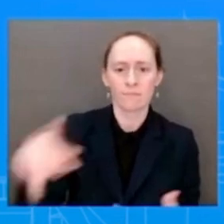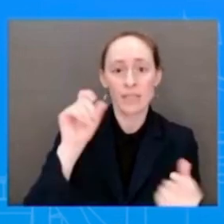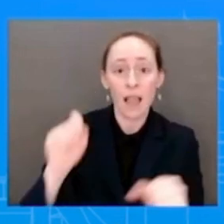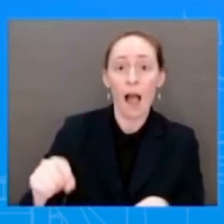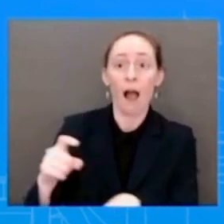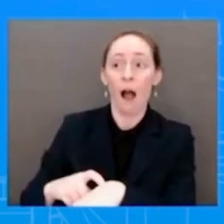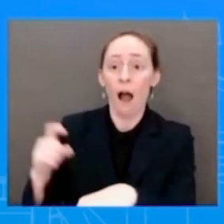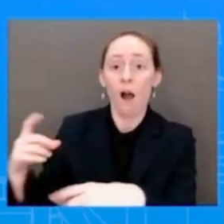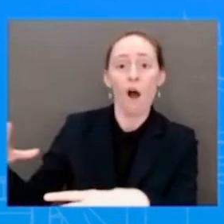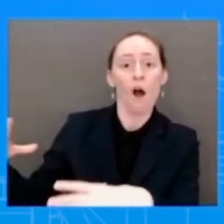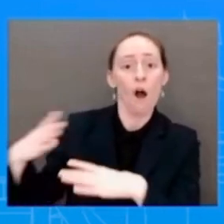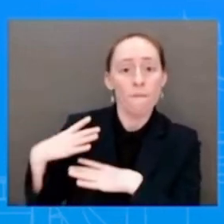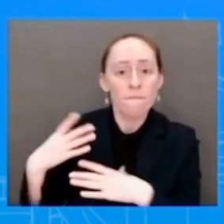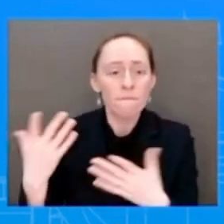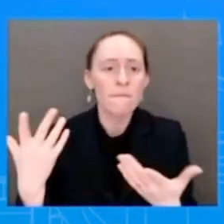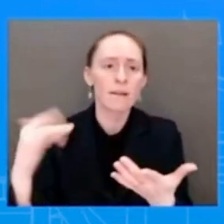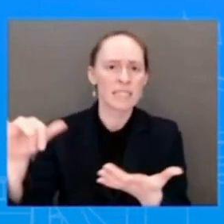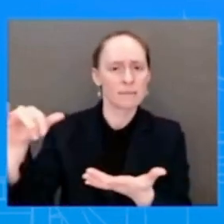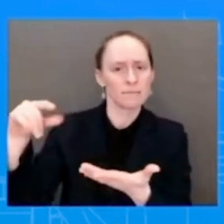care.